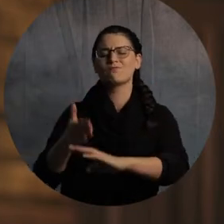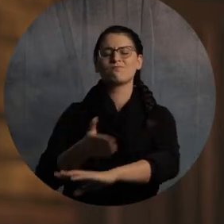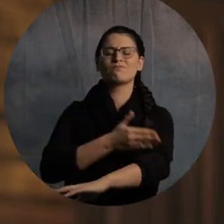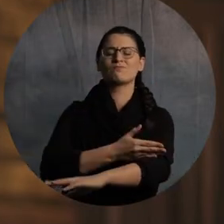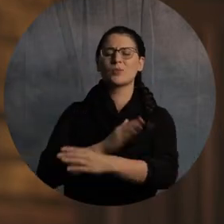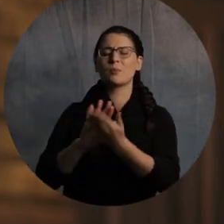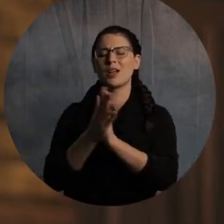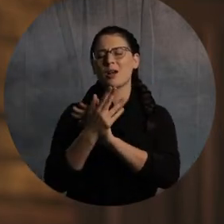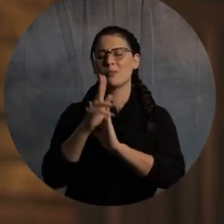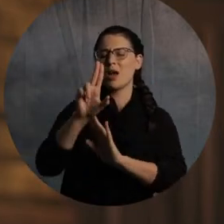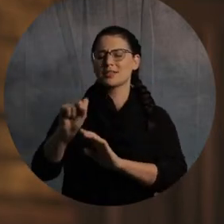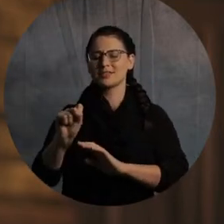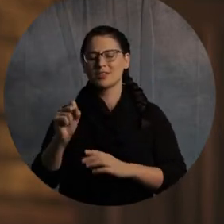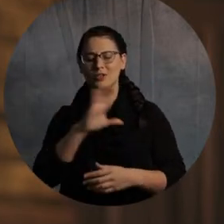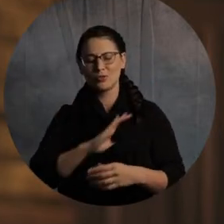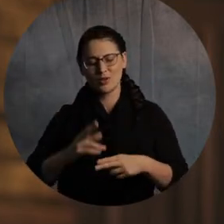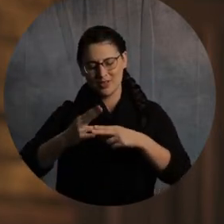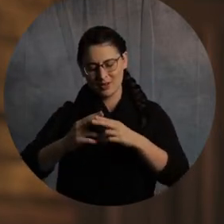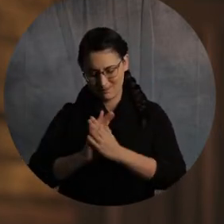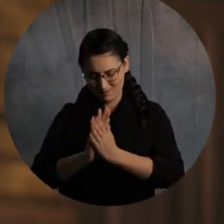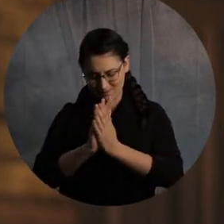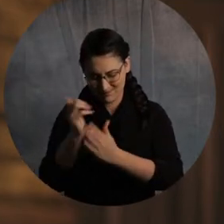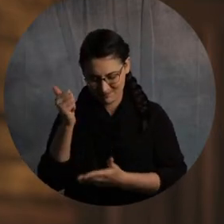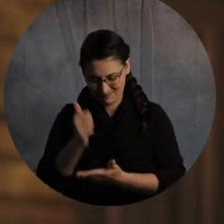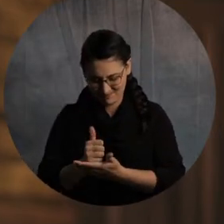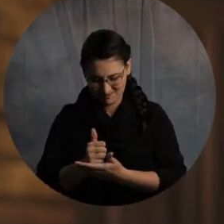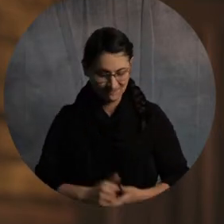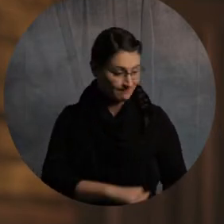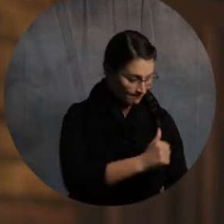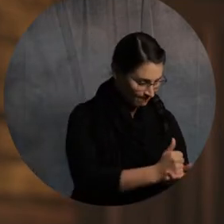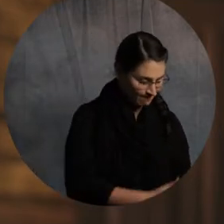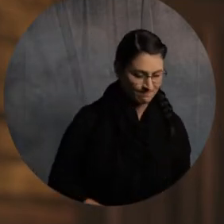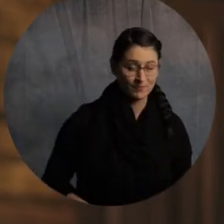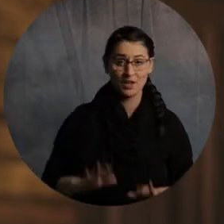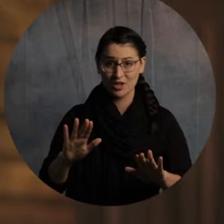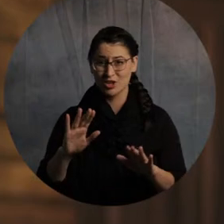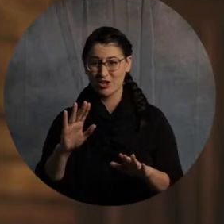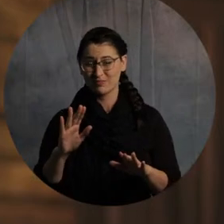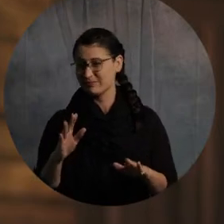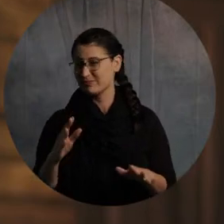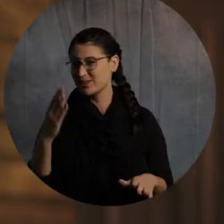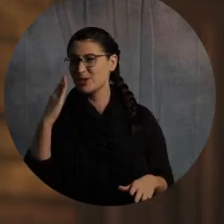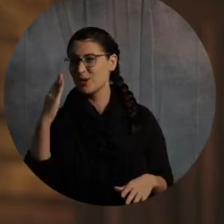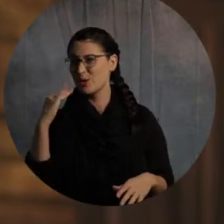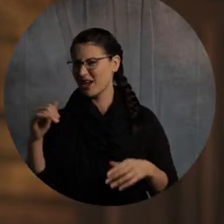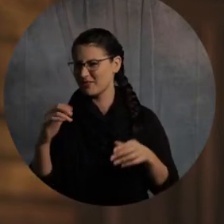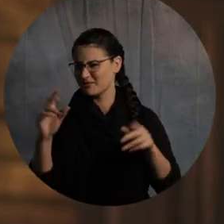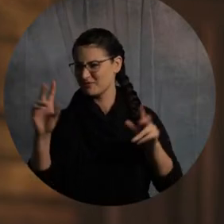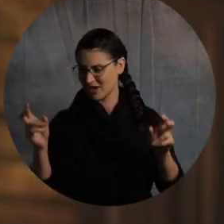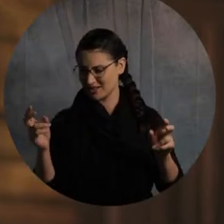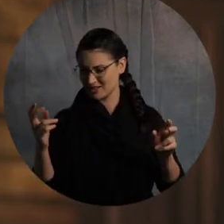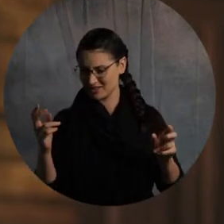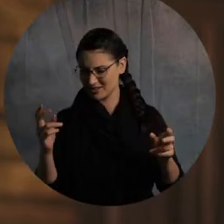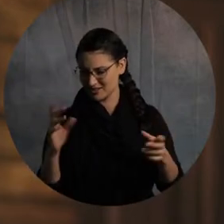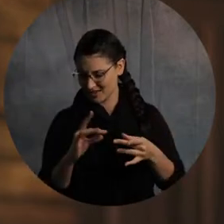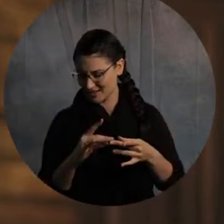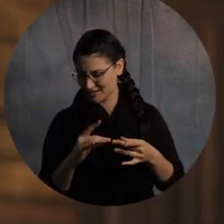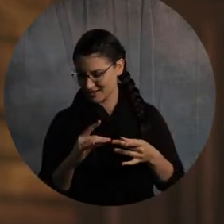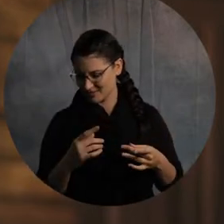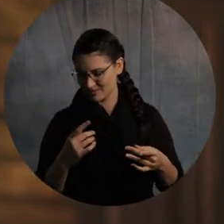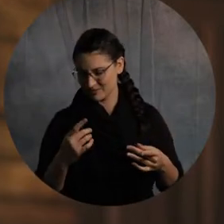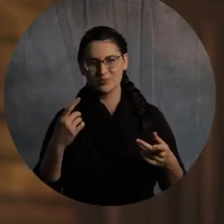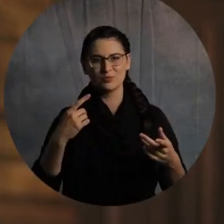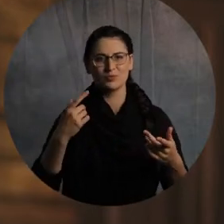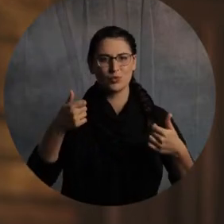us. In Christ's name we pray, amen. Amen. You know, you've to be careful when you say that phrase. You know, when I say we're going to try to become an us,